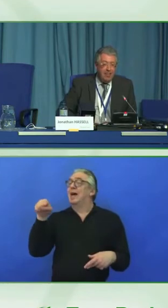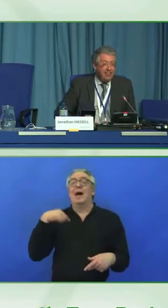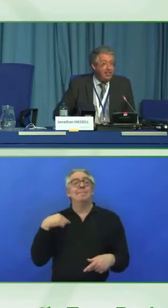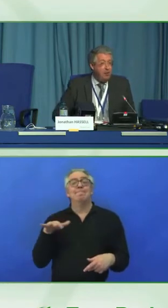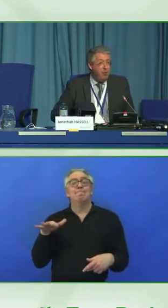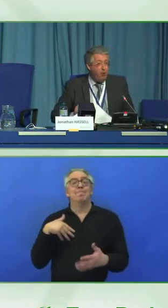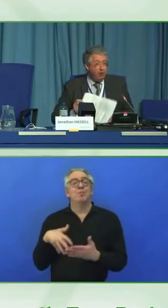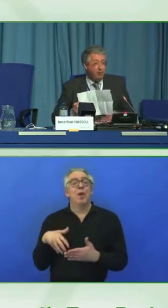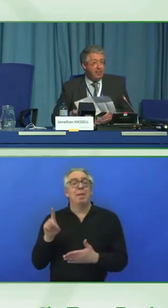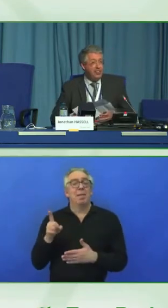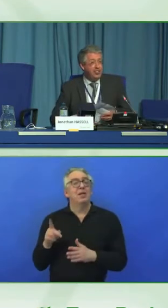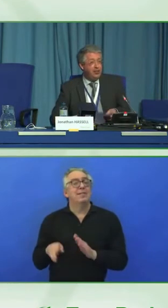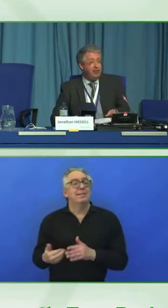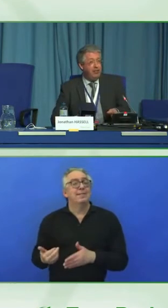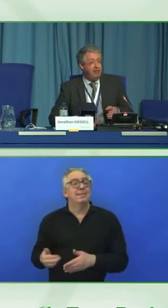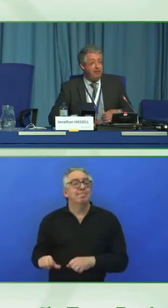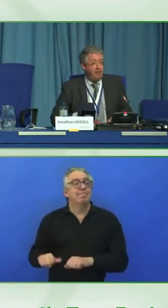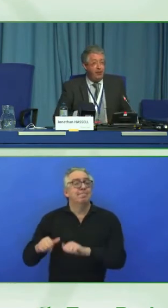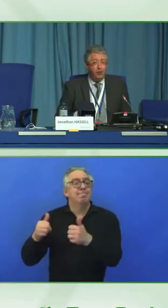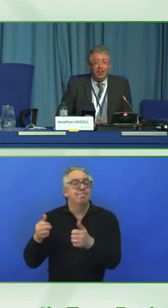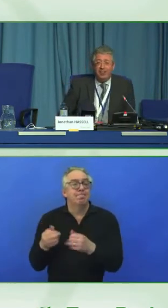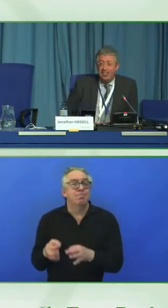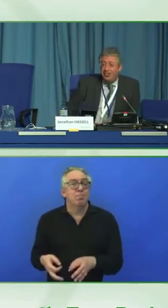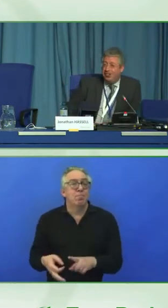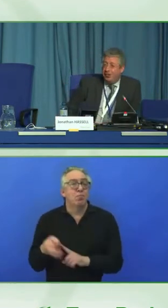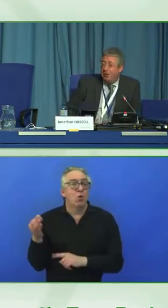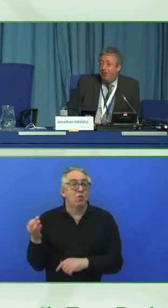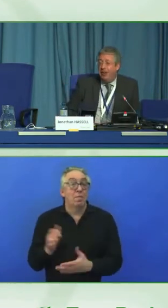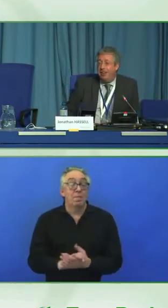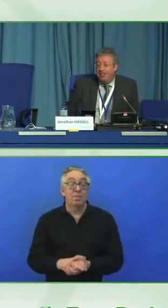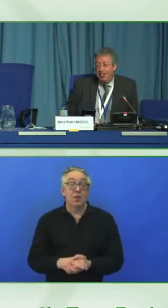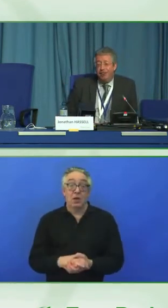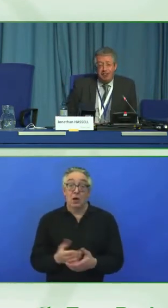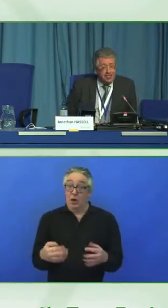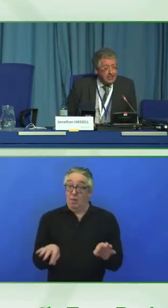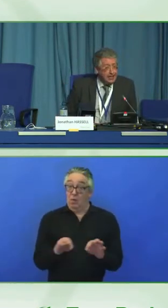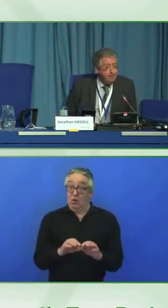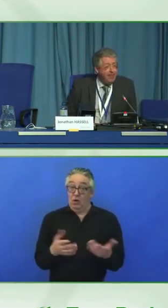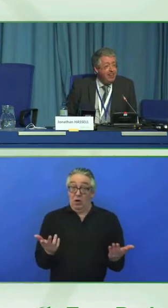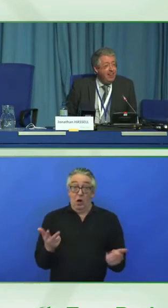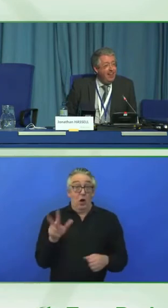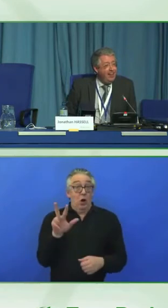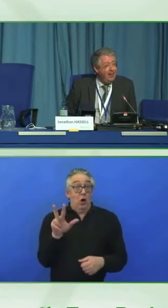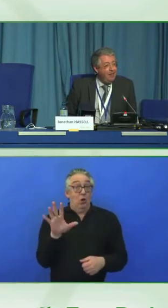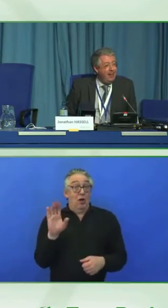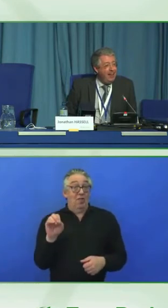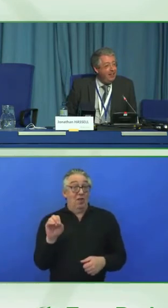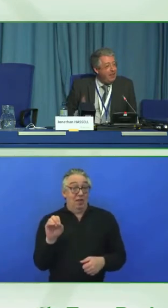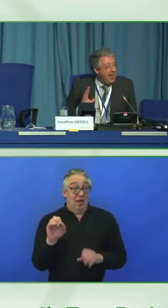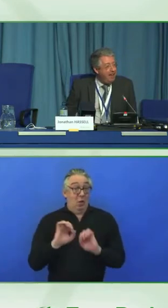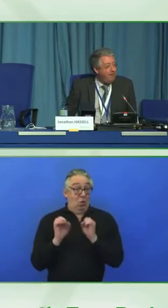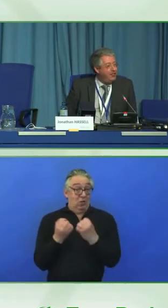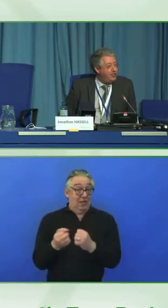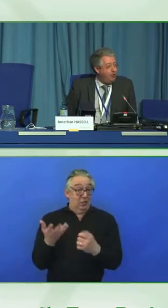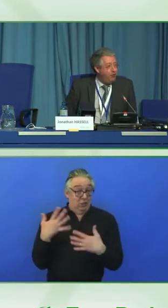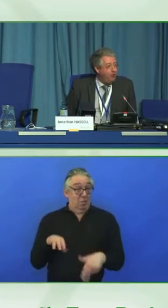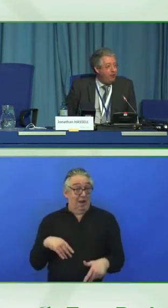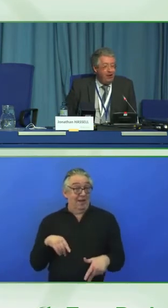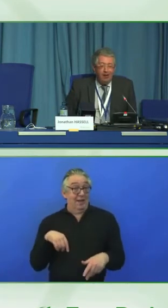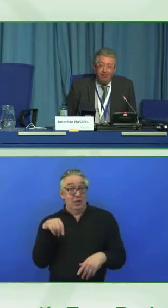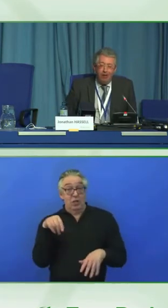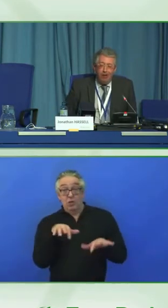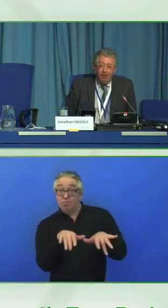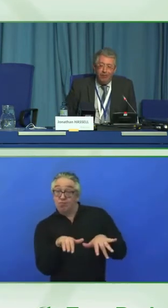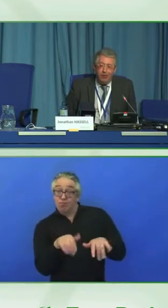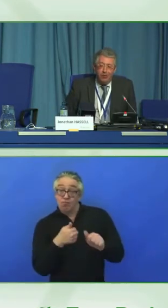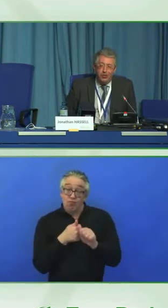So that's so important because the 350 organizations who have been filling this in recently, the average score